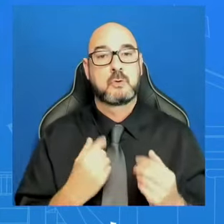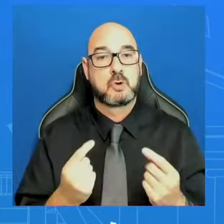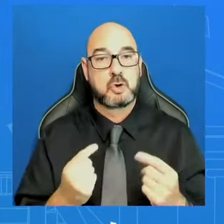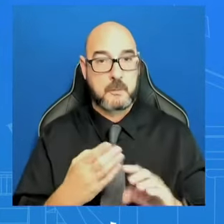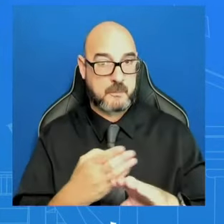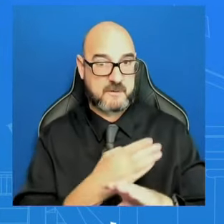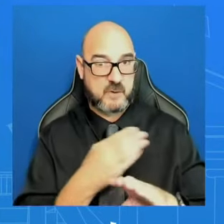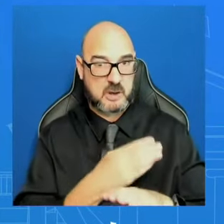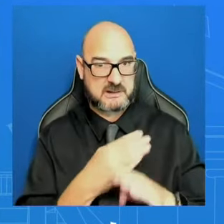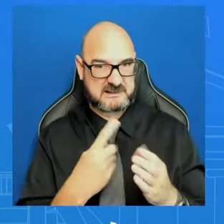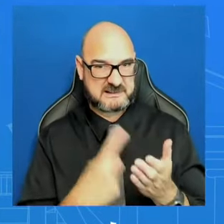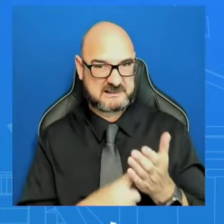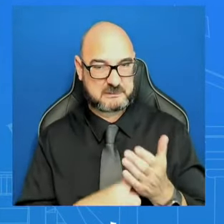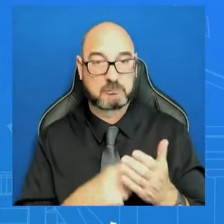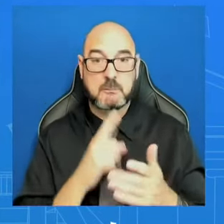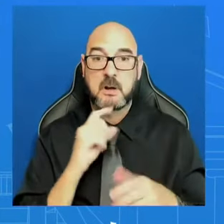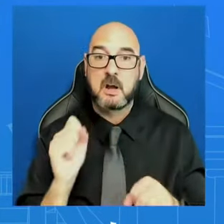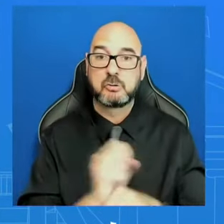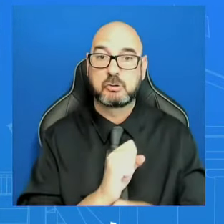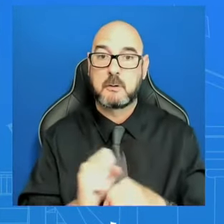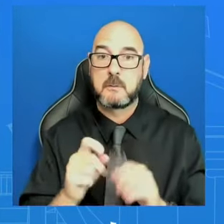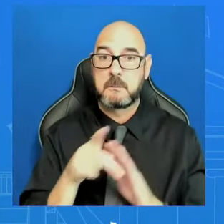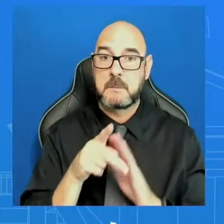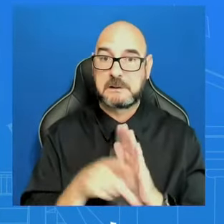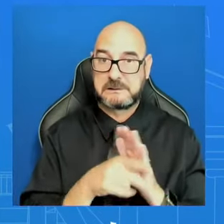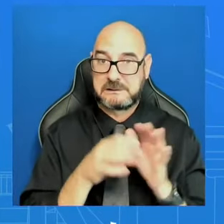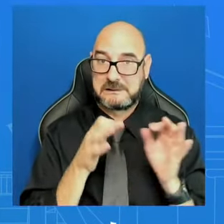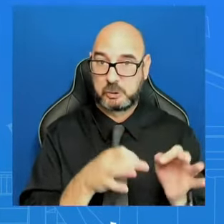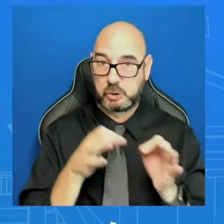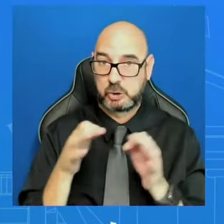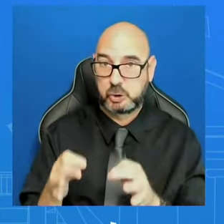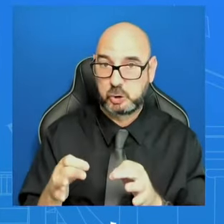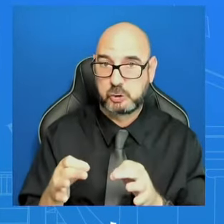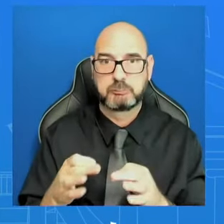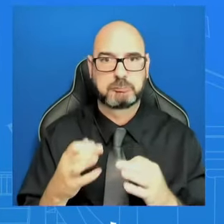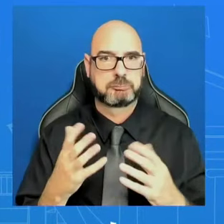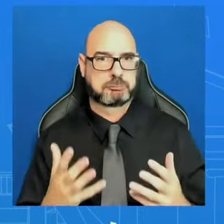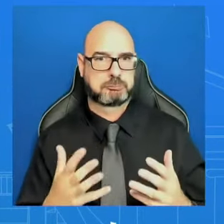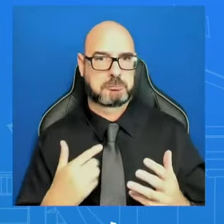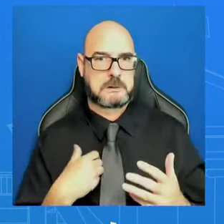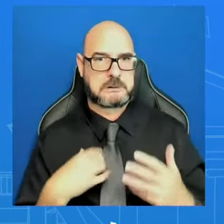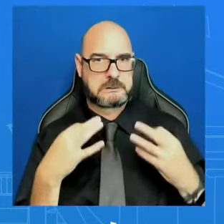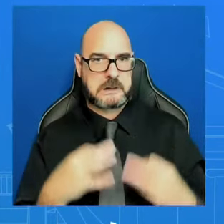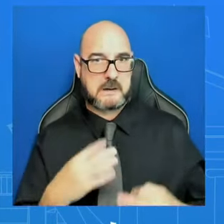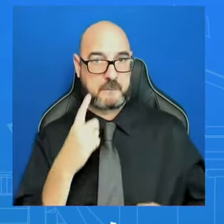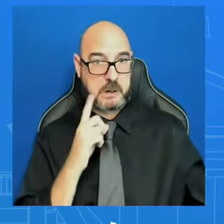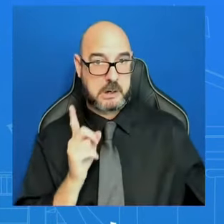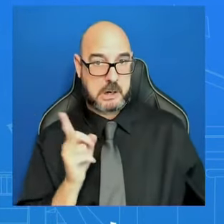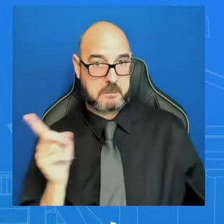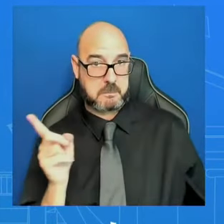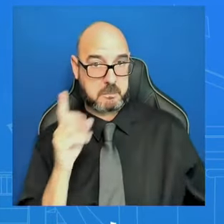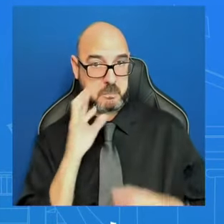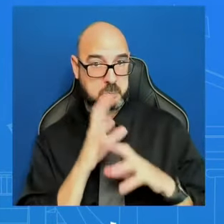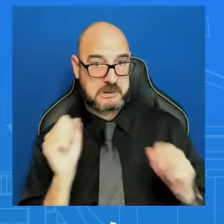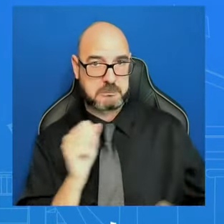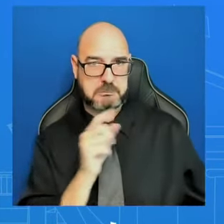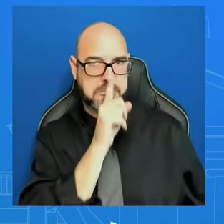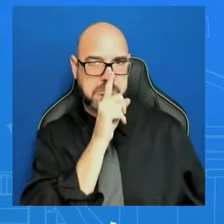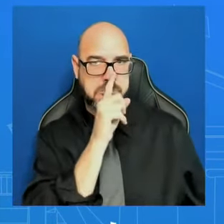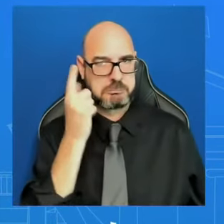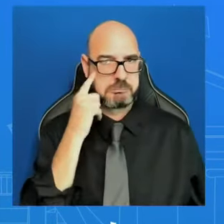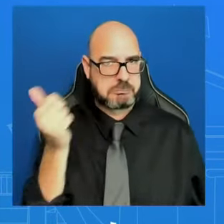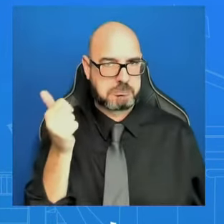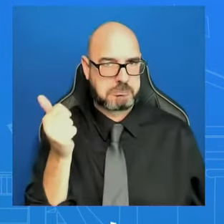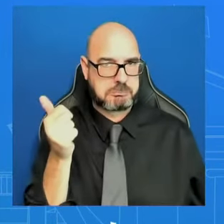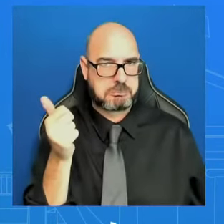decisions. And I'm certainly not going to close down decision space for the President of the United States. He gets to make those decisions. But, I mean, obviously, as